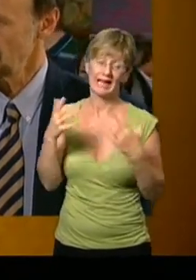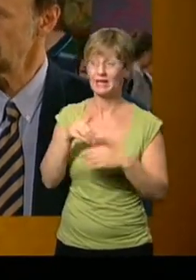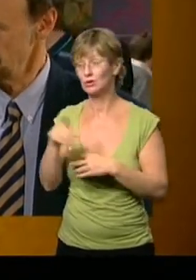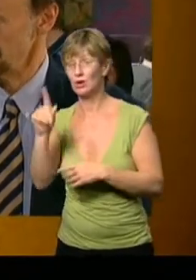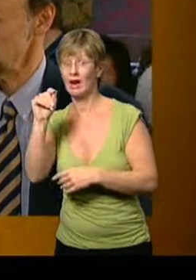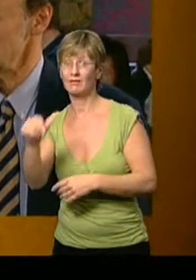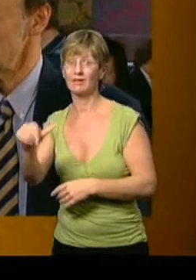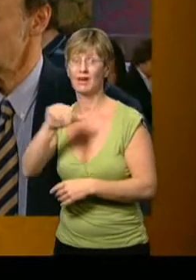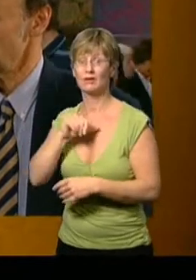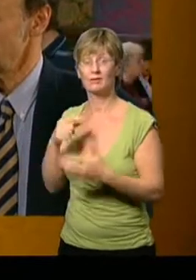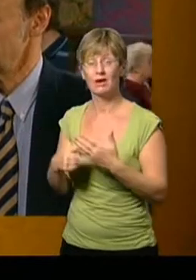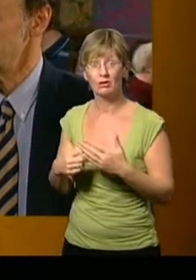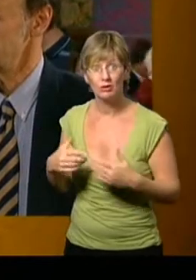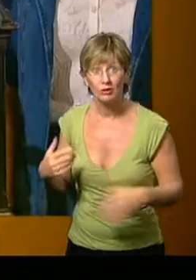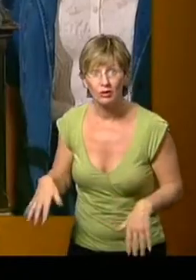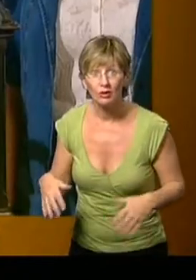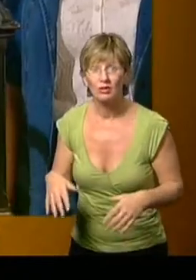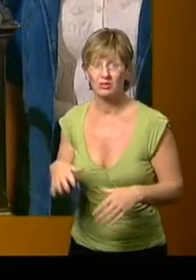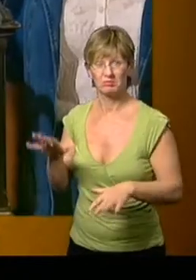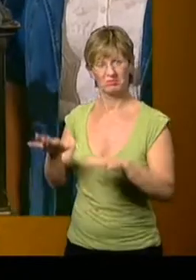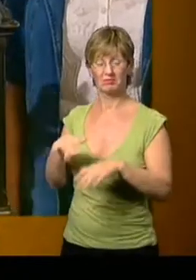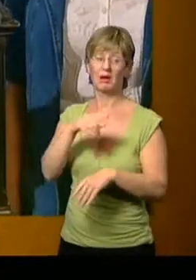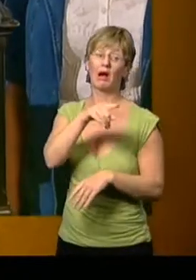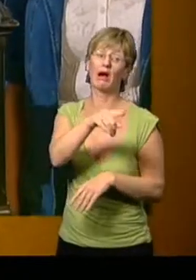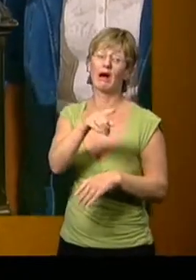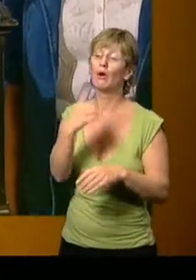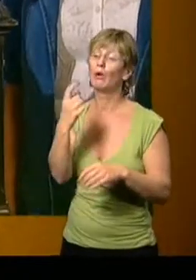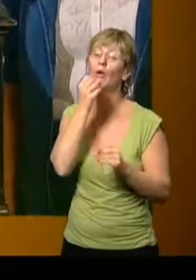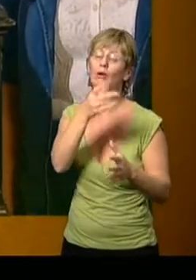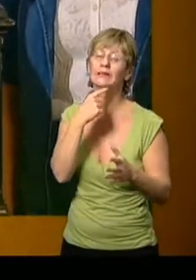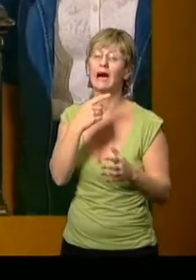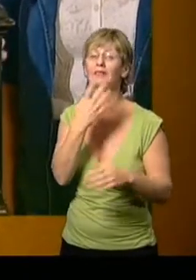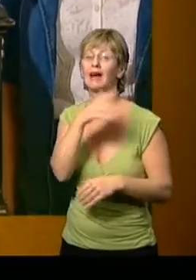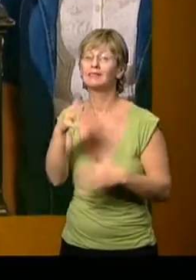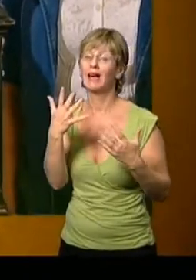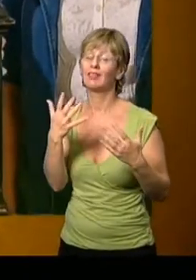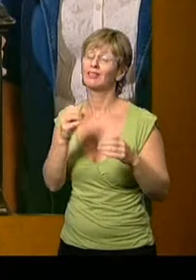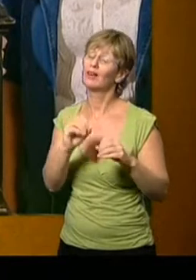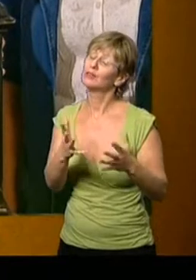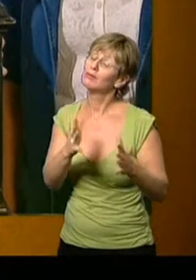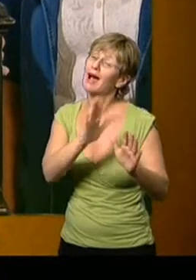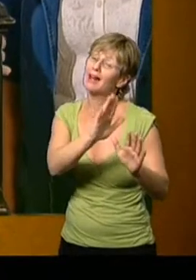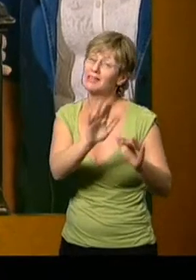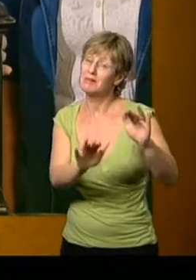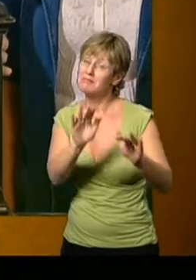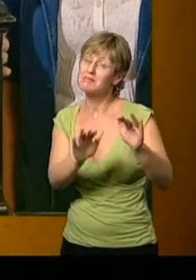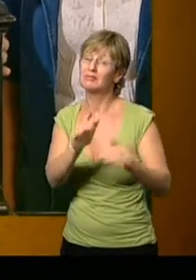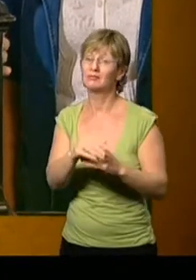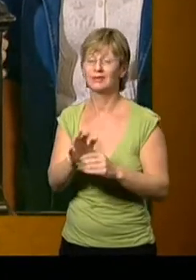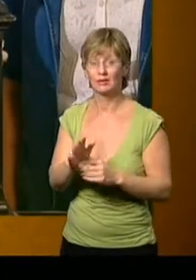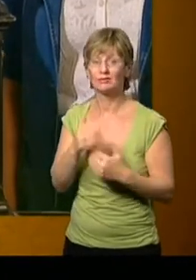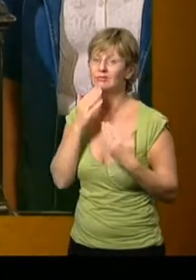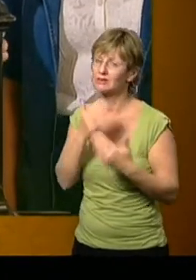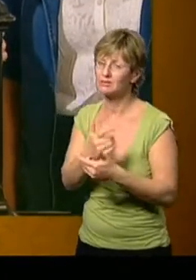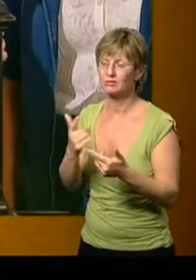Gosh. So, maybe his estimate of £5,000 to £10,000 wasn't way out, was it? No. Excellent. Thank you very much. So, seriously, consider